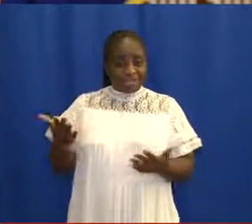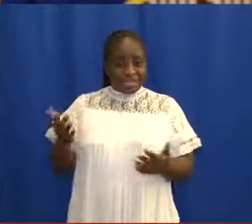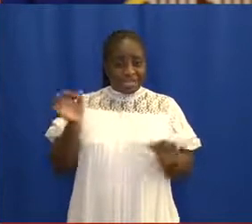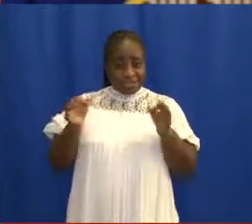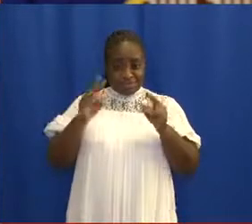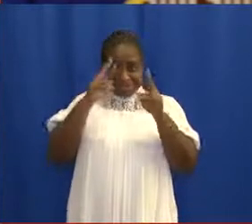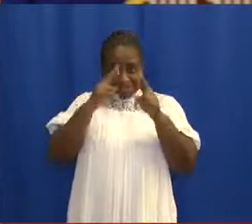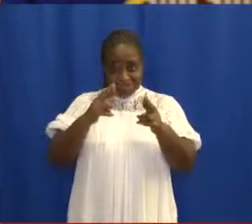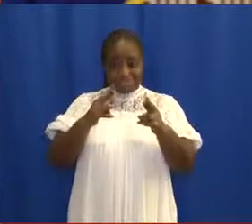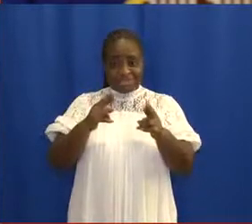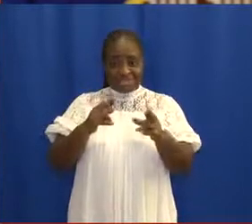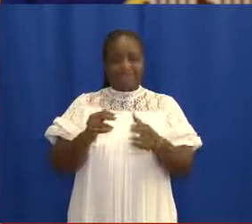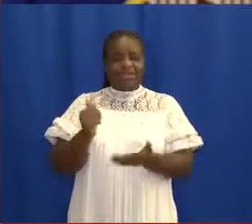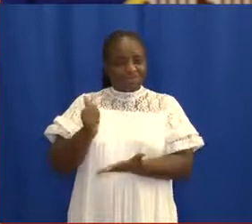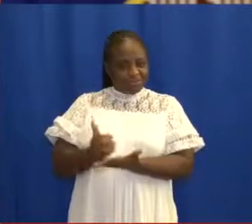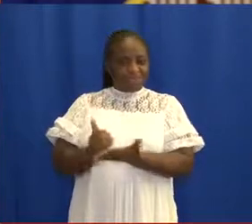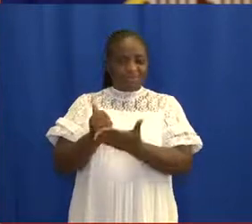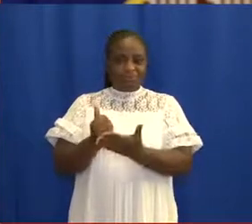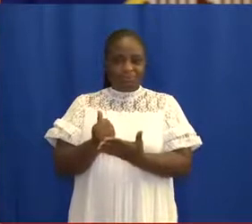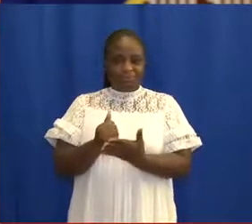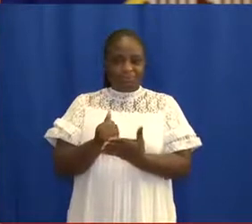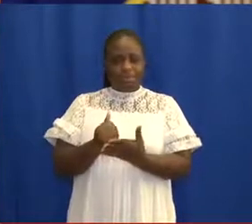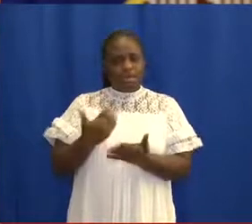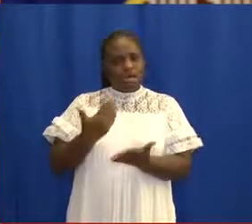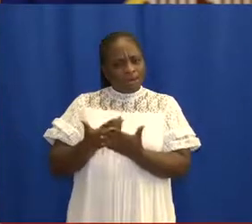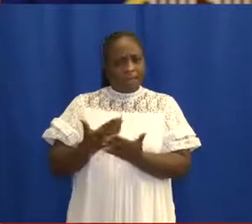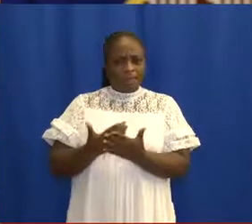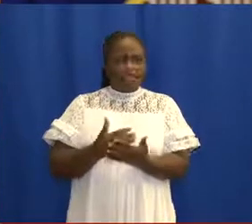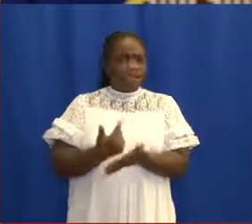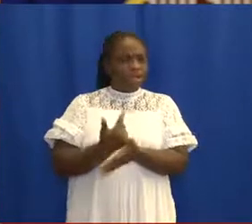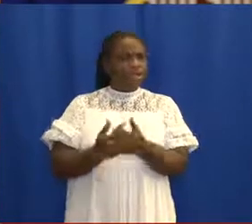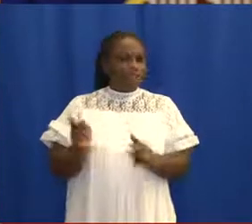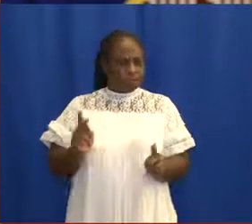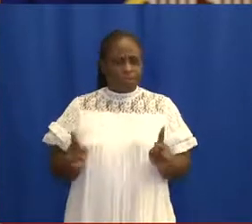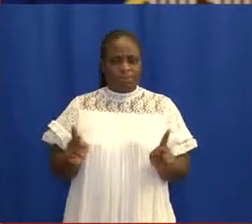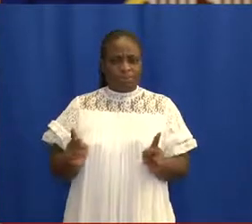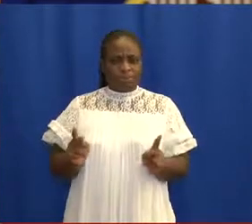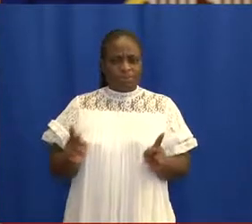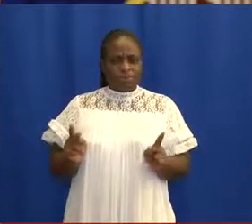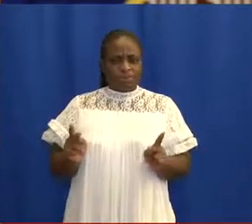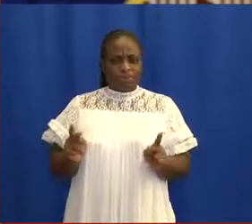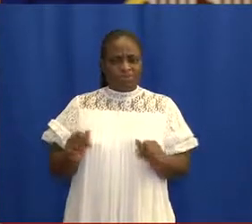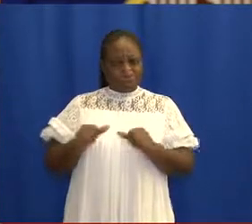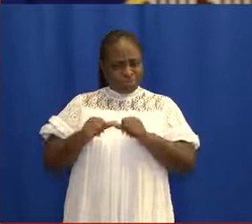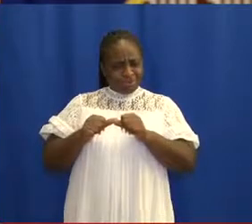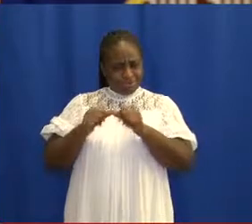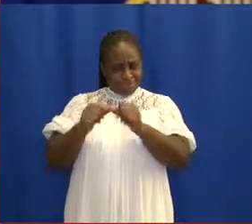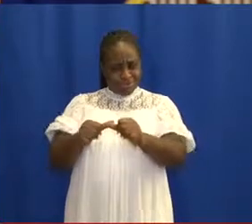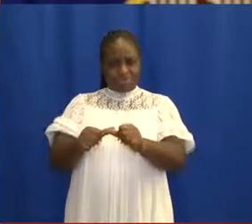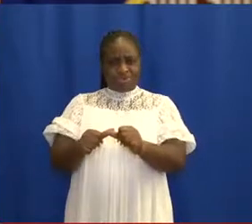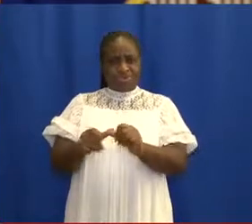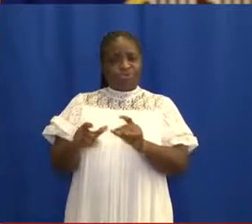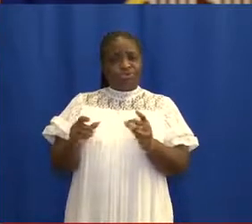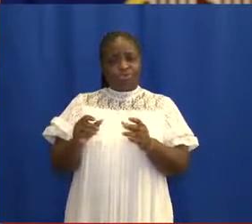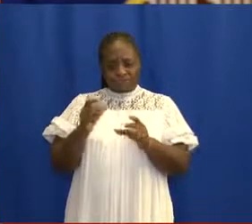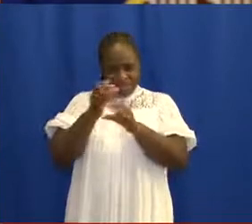must be respected by all. I urge you, my fellow Ghanaians, to continue to